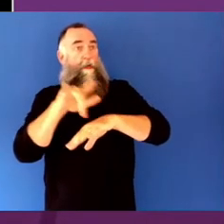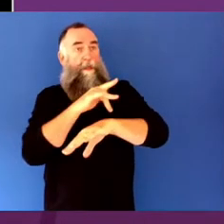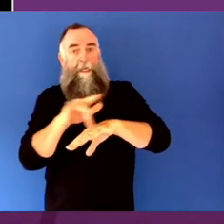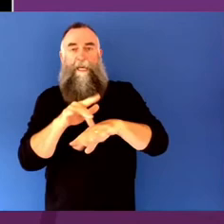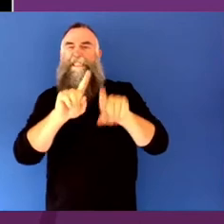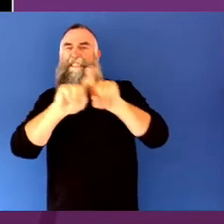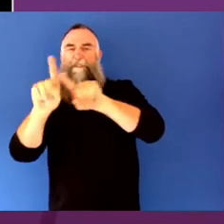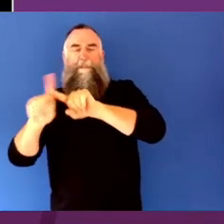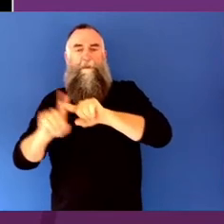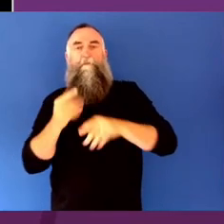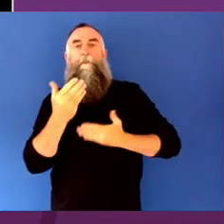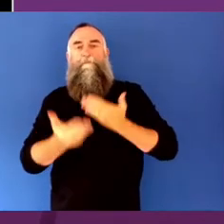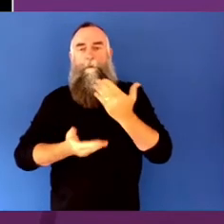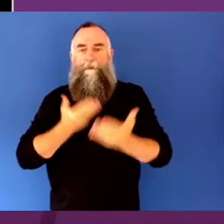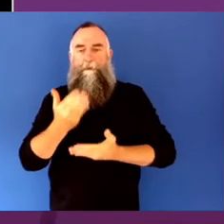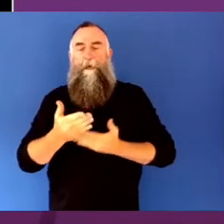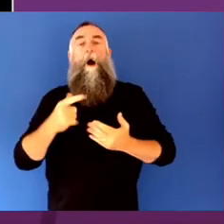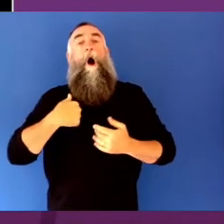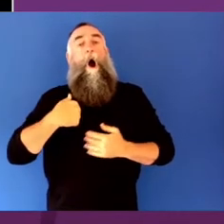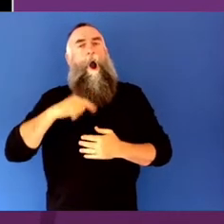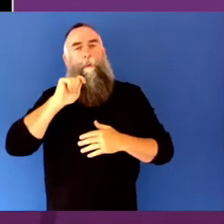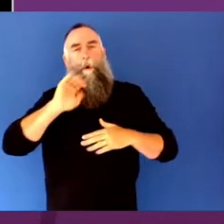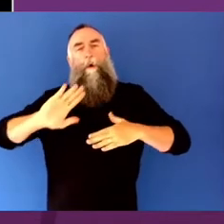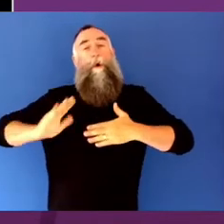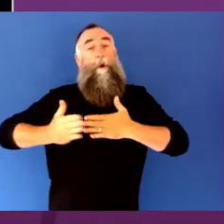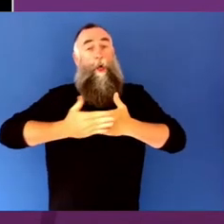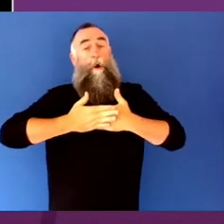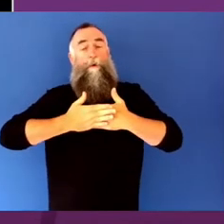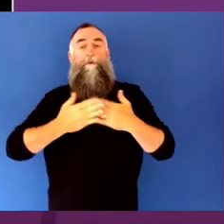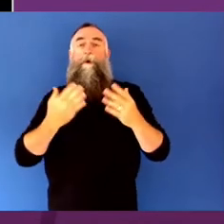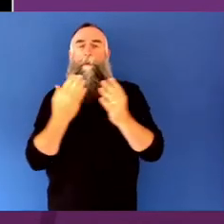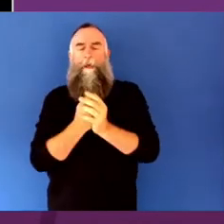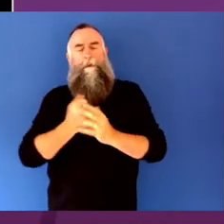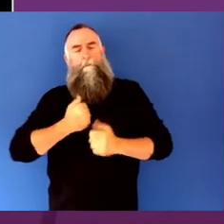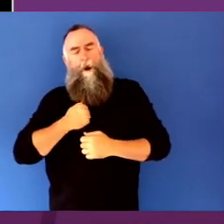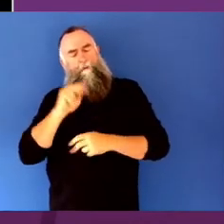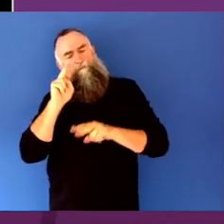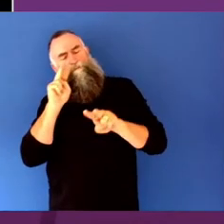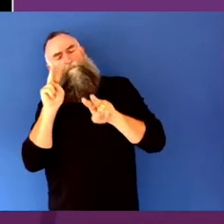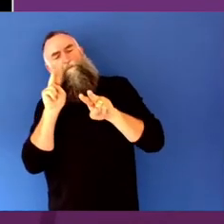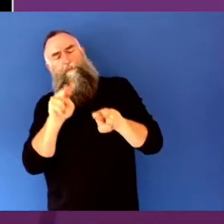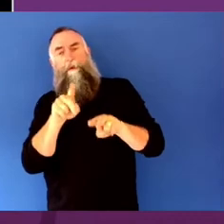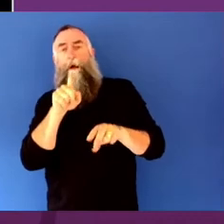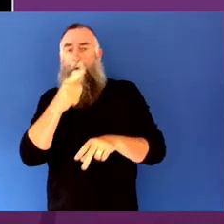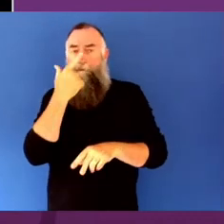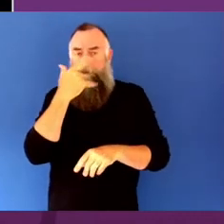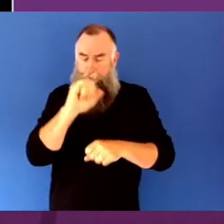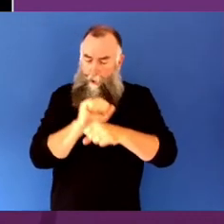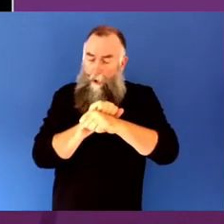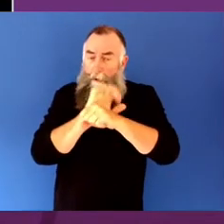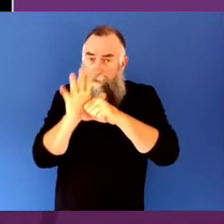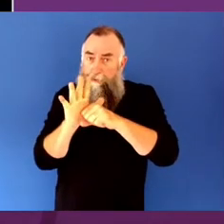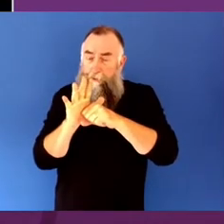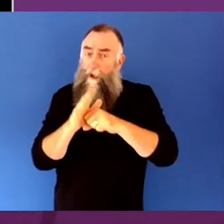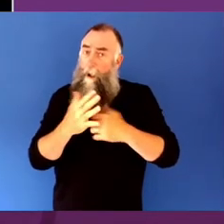I'll close with the observation that clearly the pandemic has been extraordinarily challenging